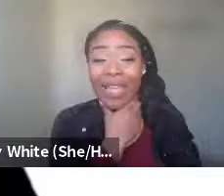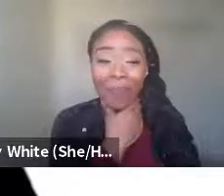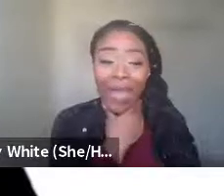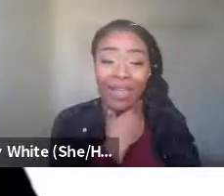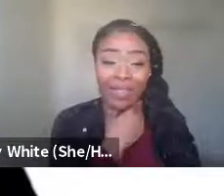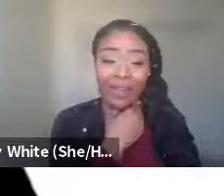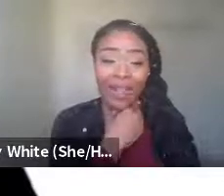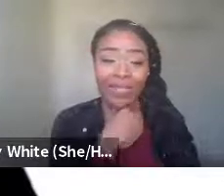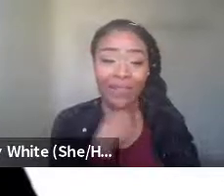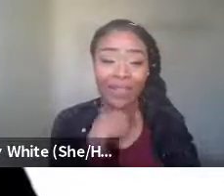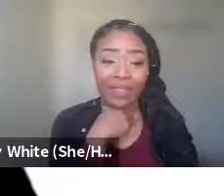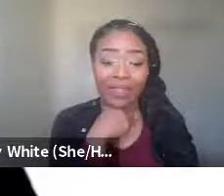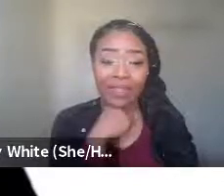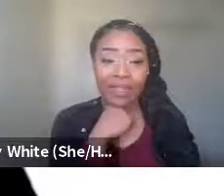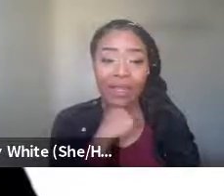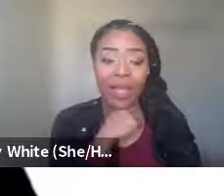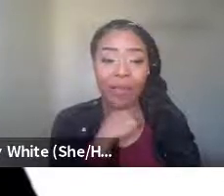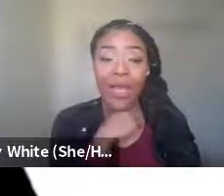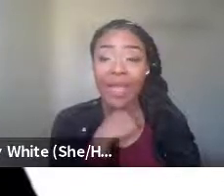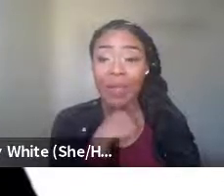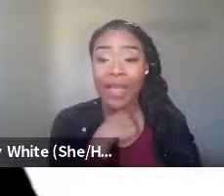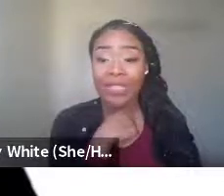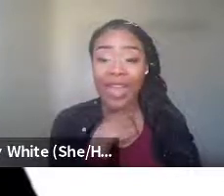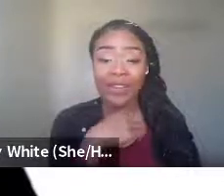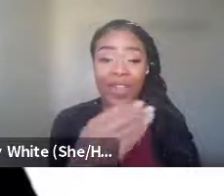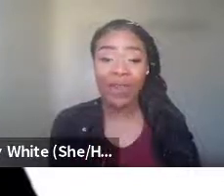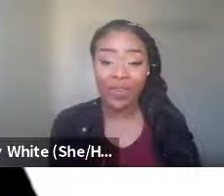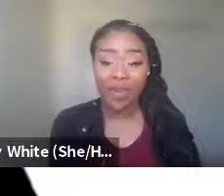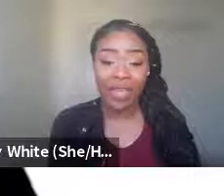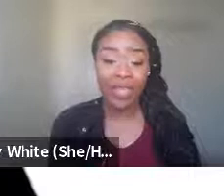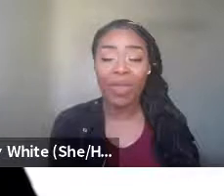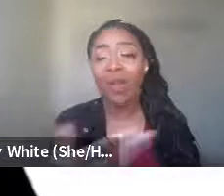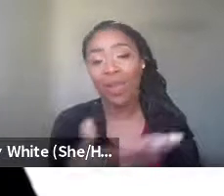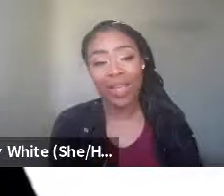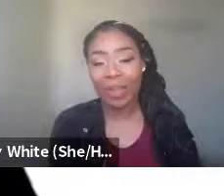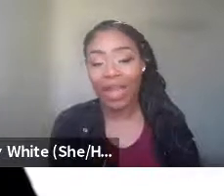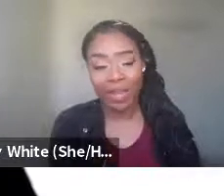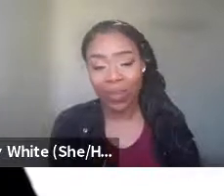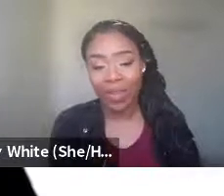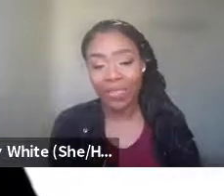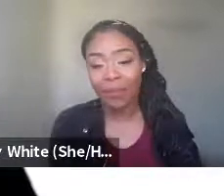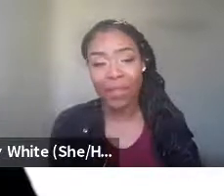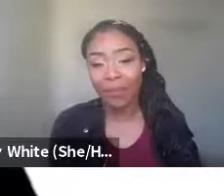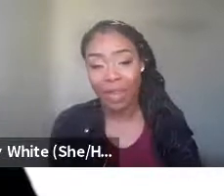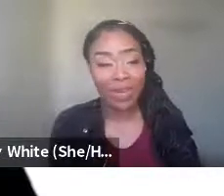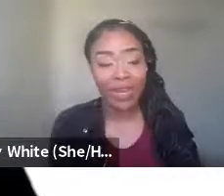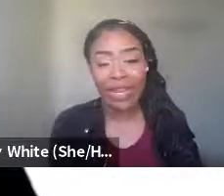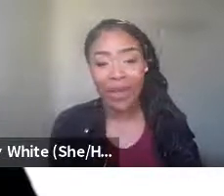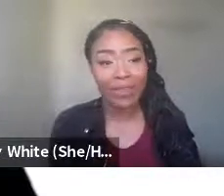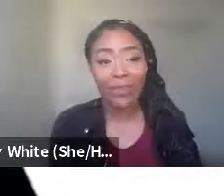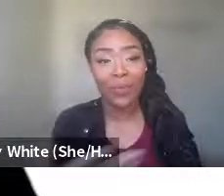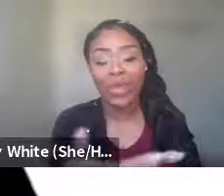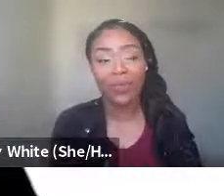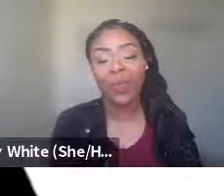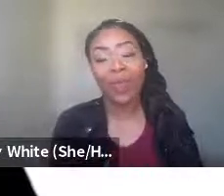So that impacts different kinds of things that impacts the kind of care that you're going to get. You may not want to come back anymore because I'm not meeting your